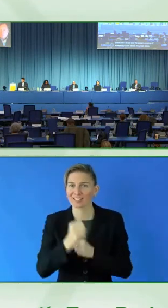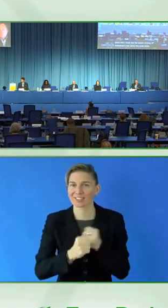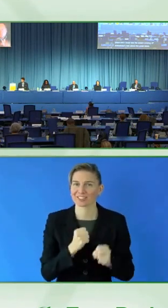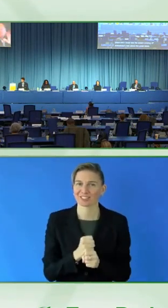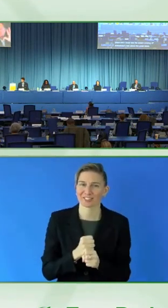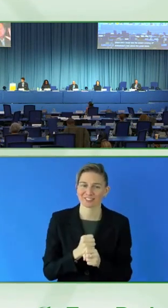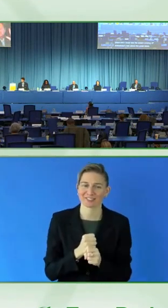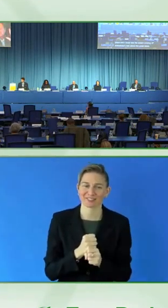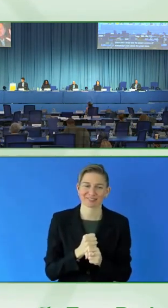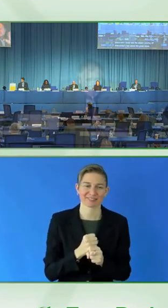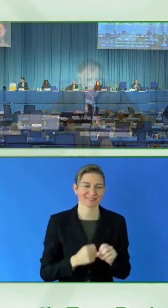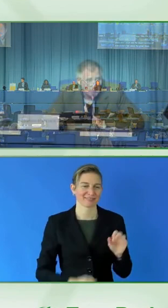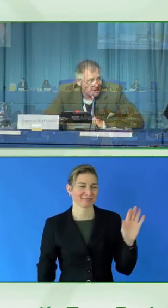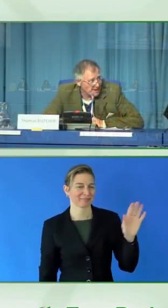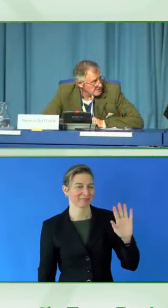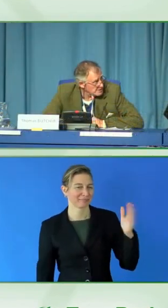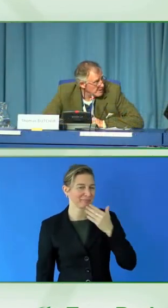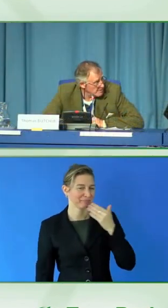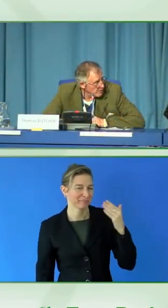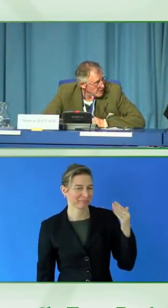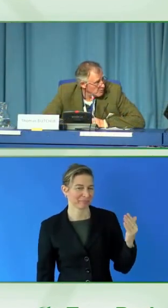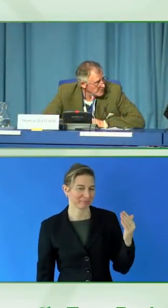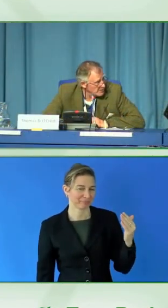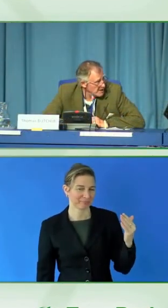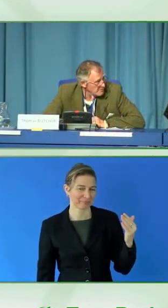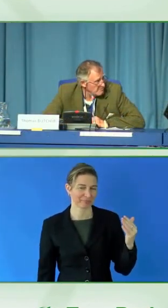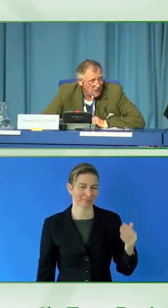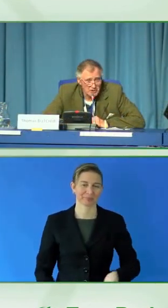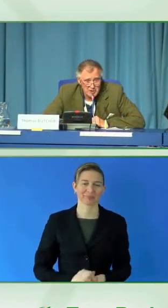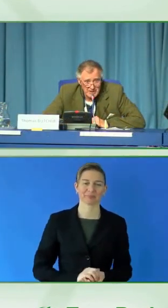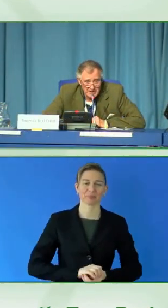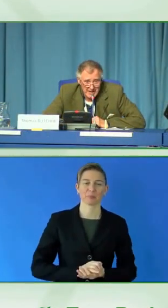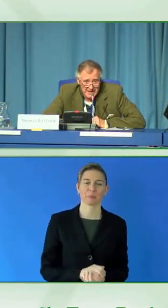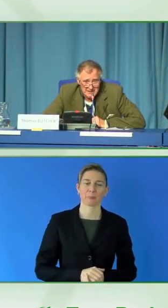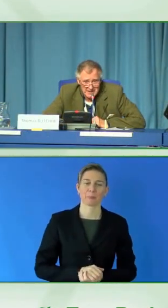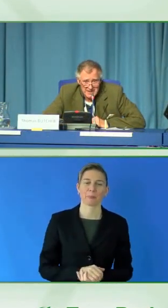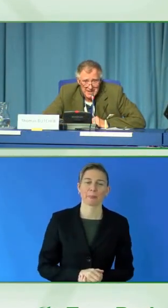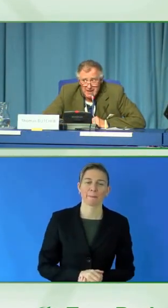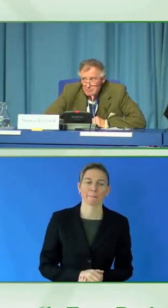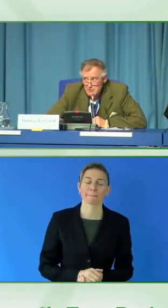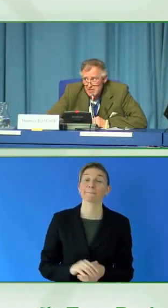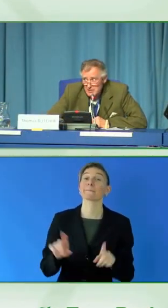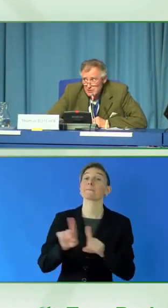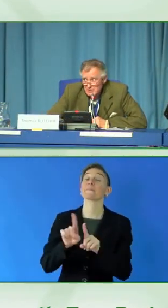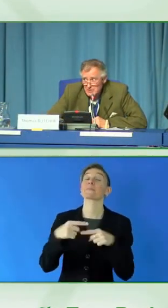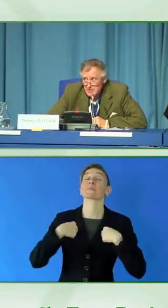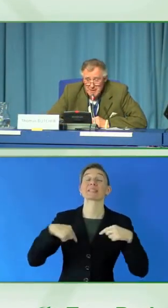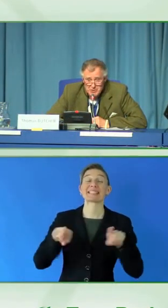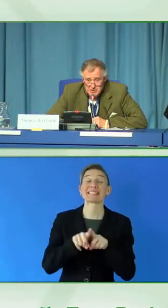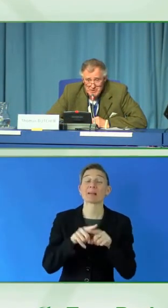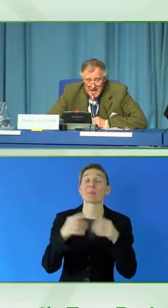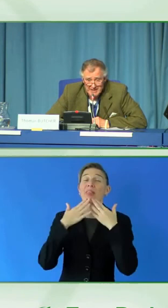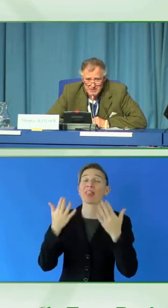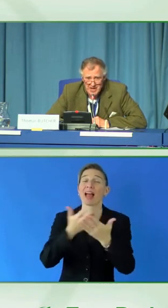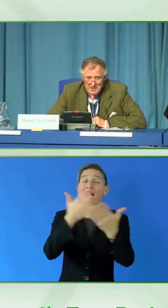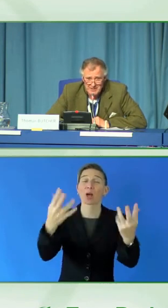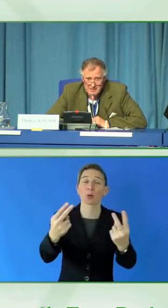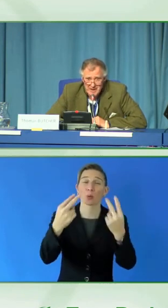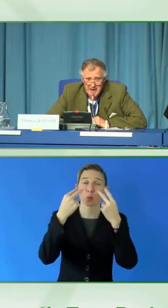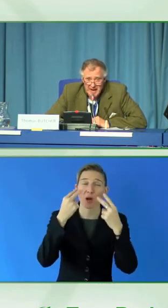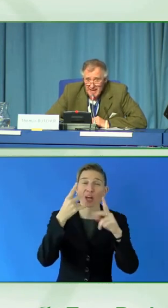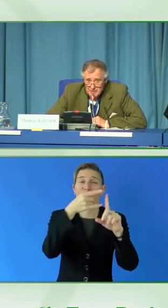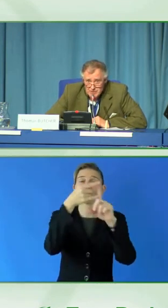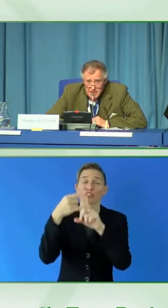very much indeed, Christopher. And my thanks to everybody once again, virtually and here technicians, captioners and